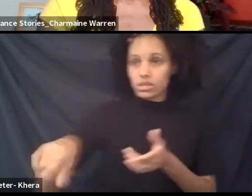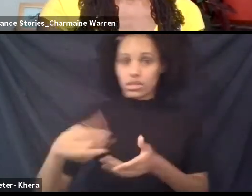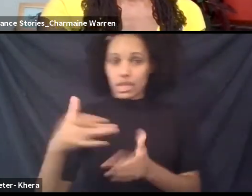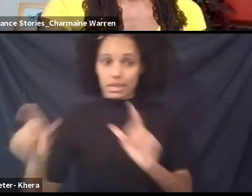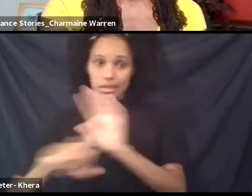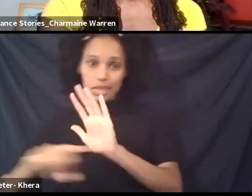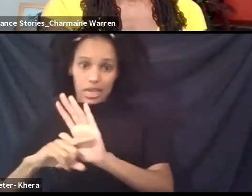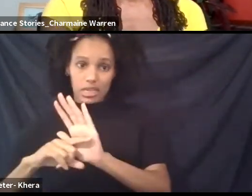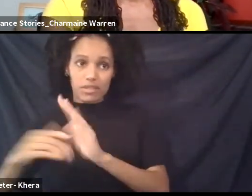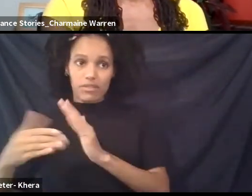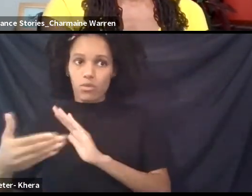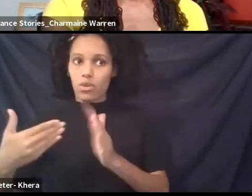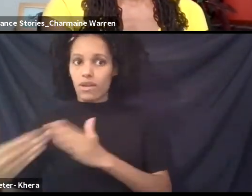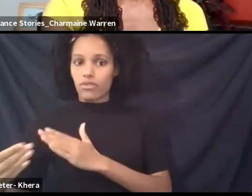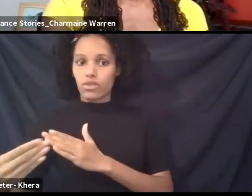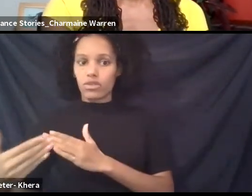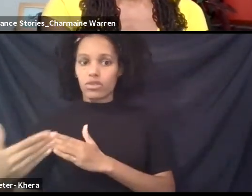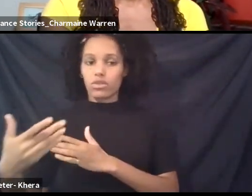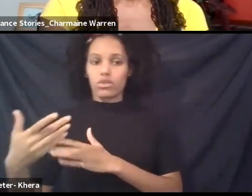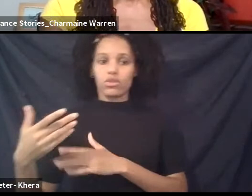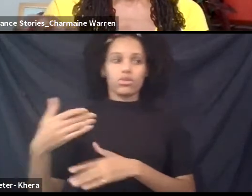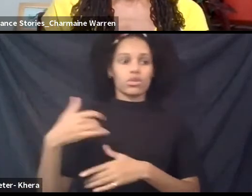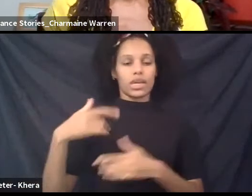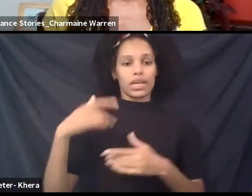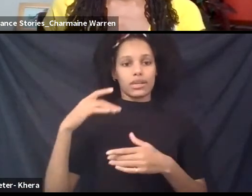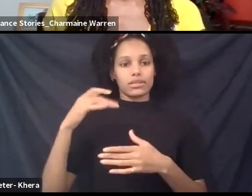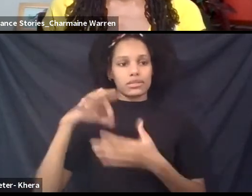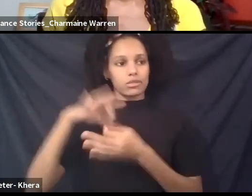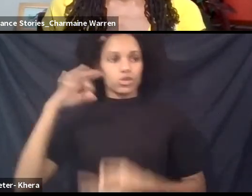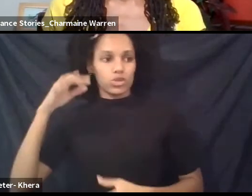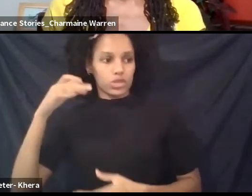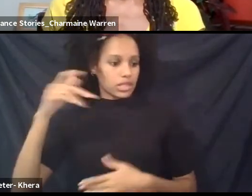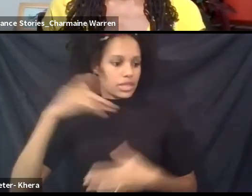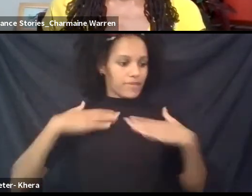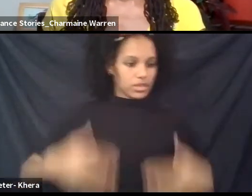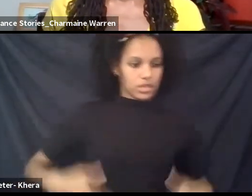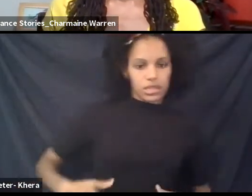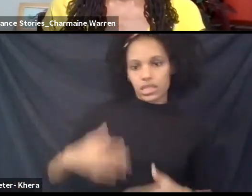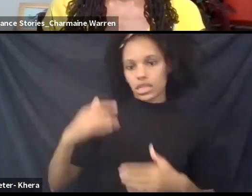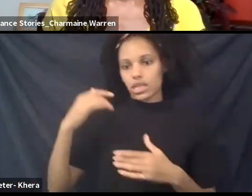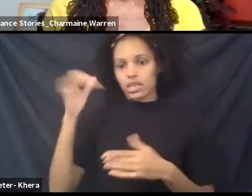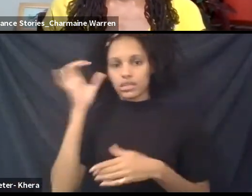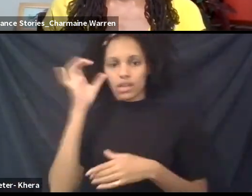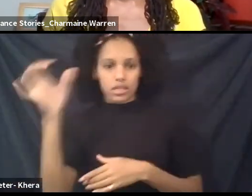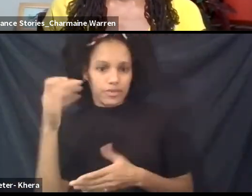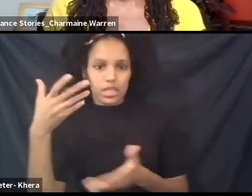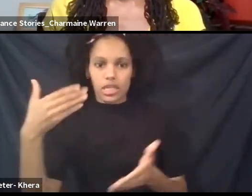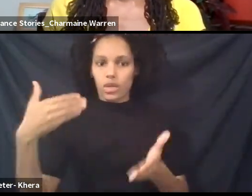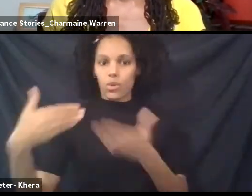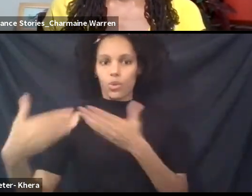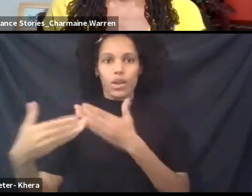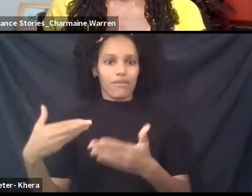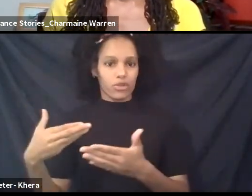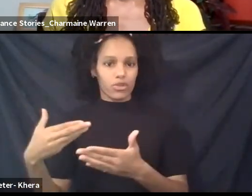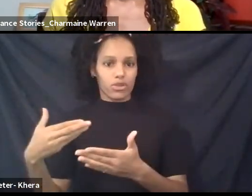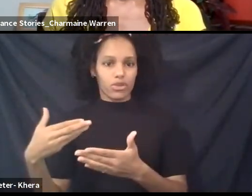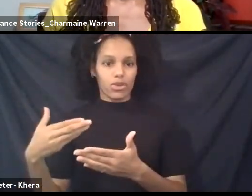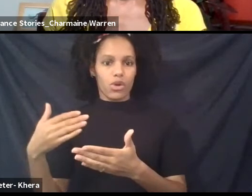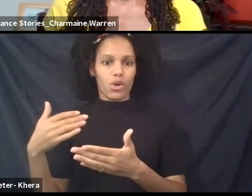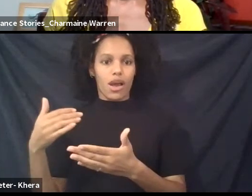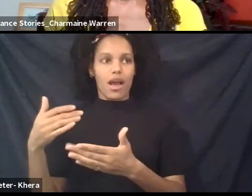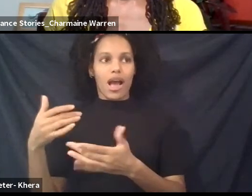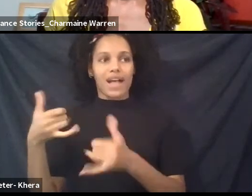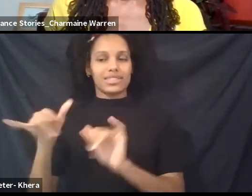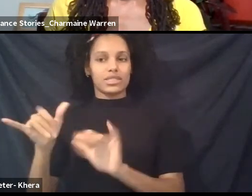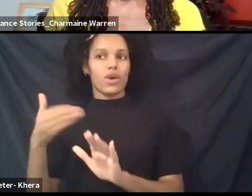conscious, uh, psychologically, spiritually, physically, demographically, um, cosmically, that I have